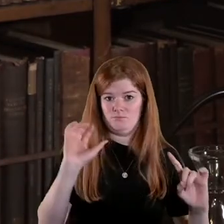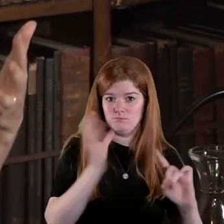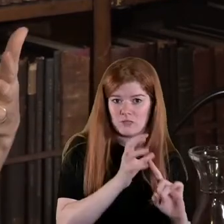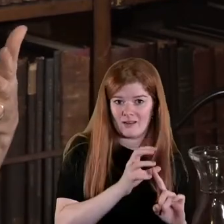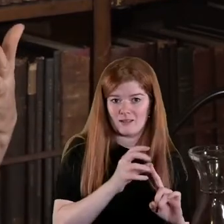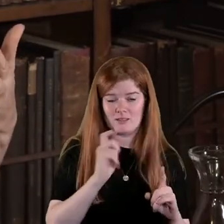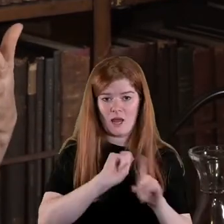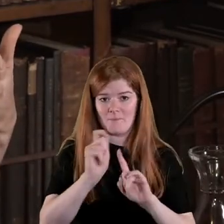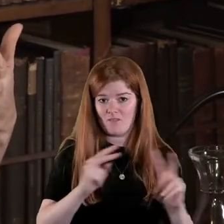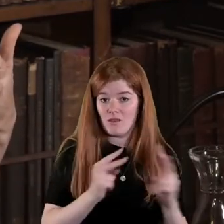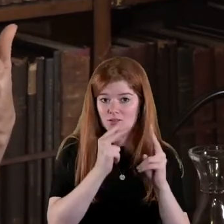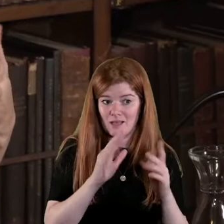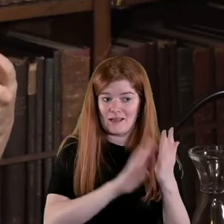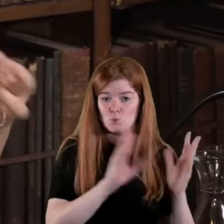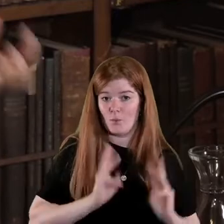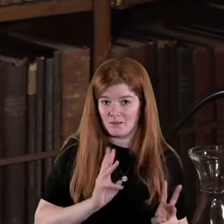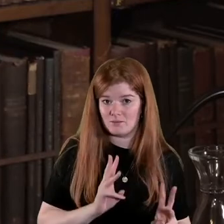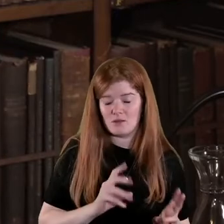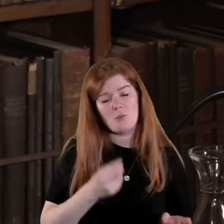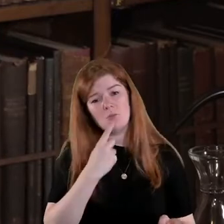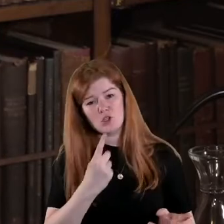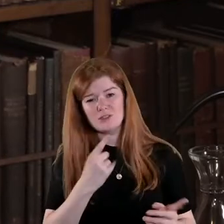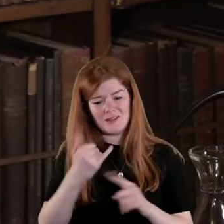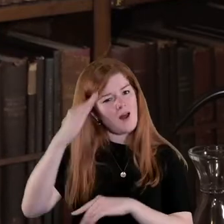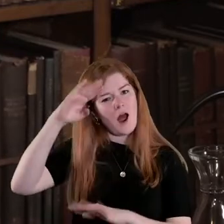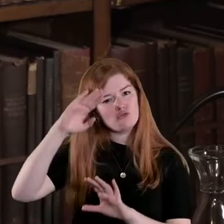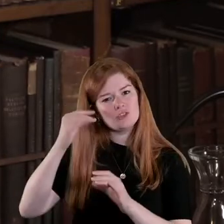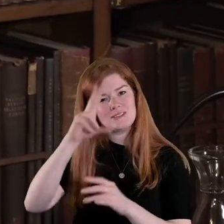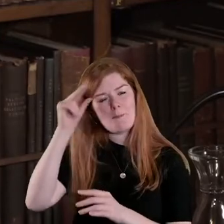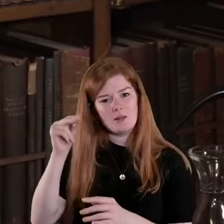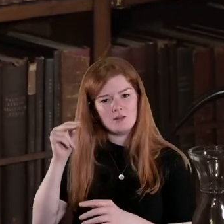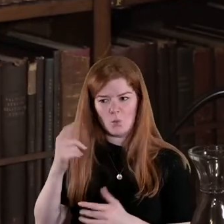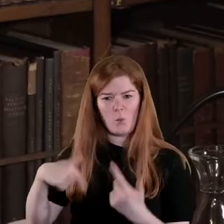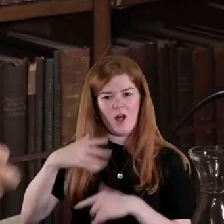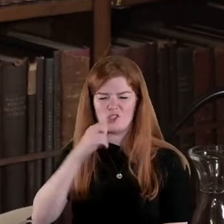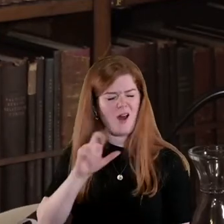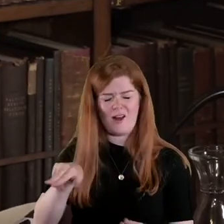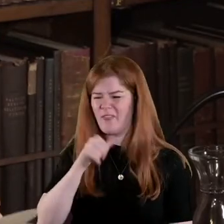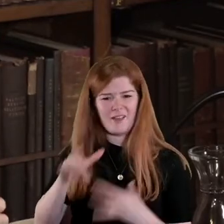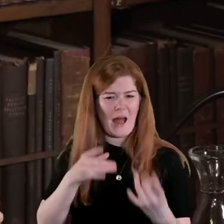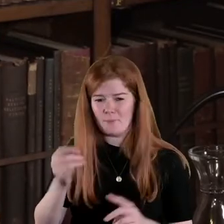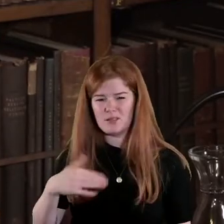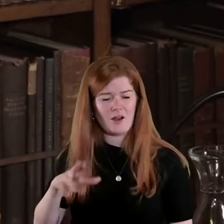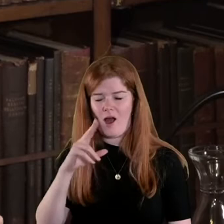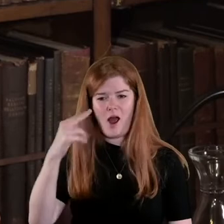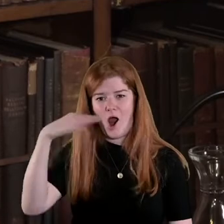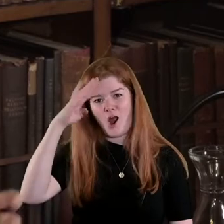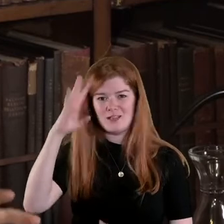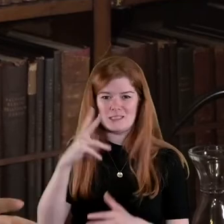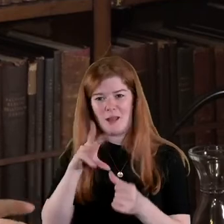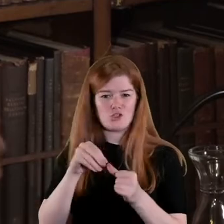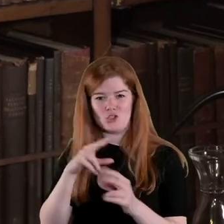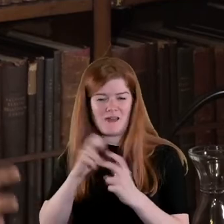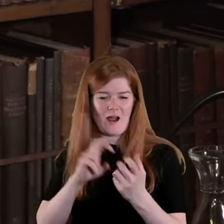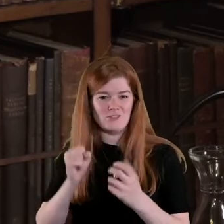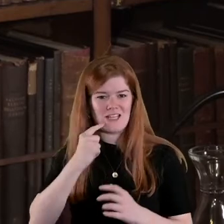form of violence against women but I suppose in the Irish case again it was presumed that this didn't happen that Ireland was the exception and